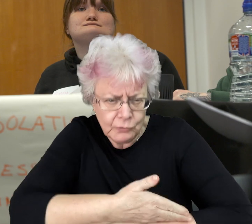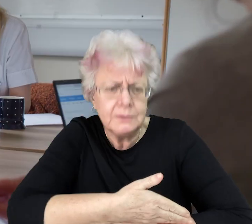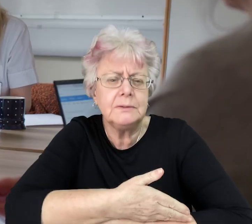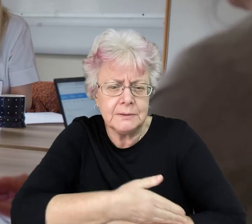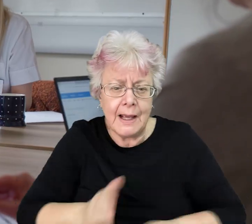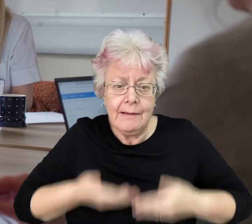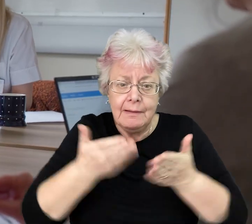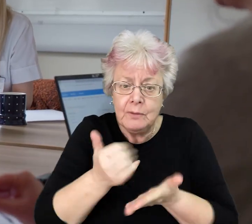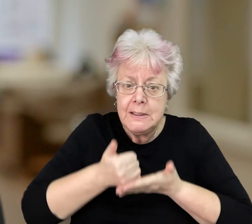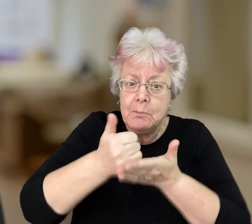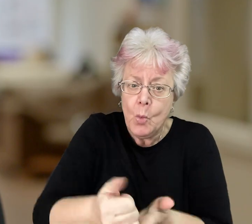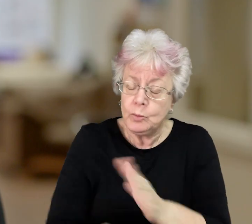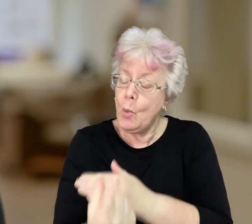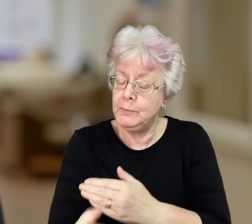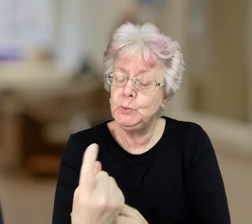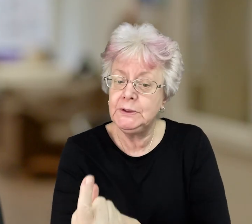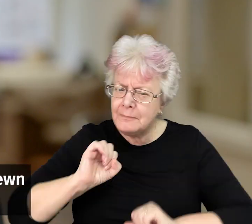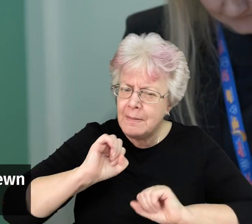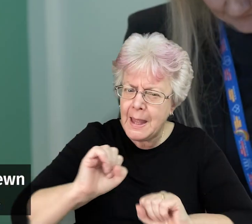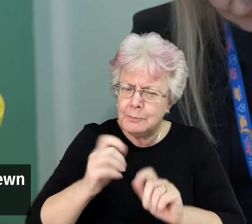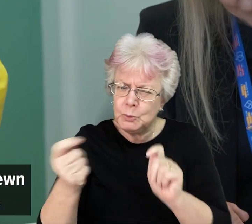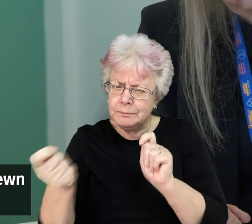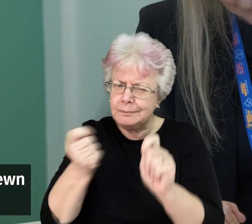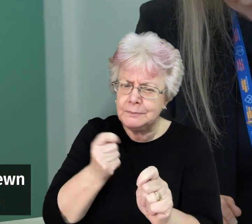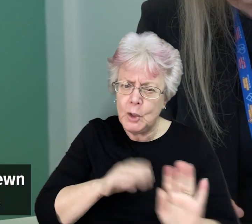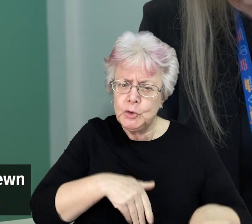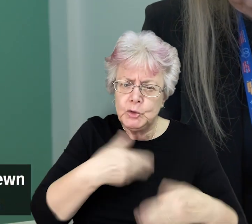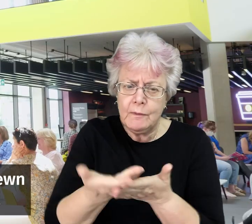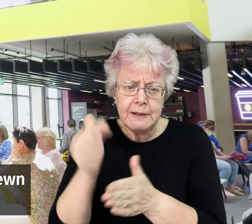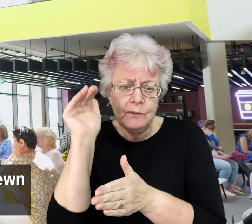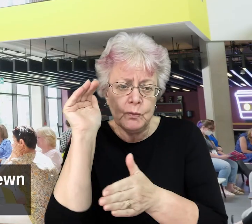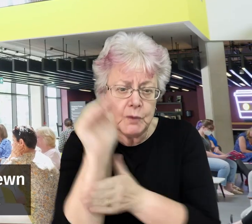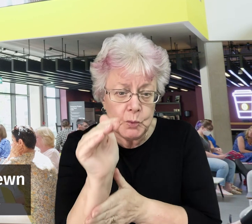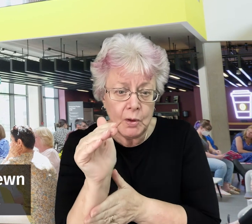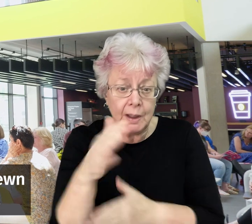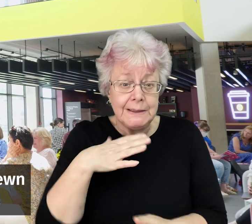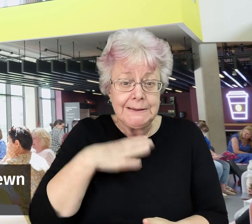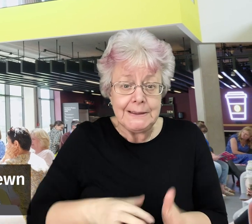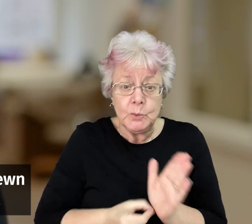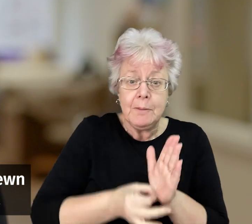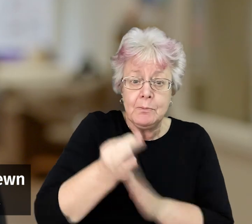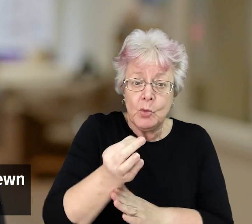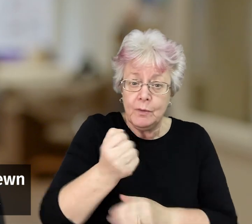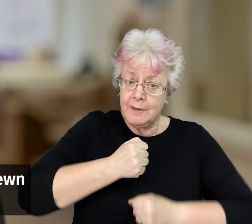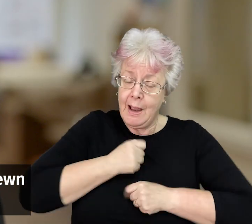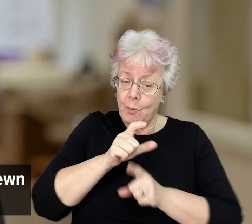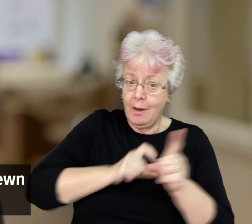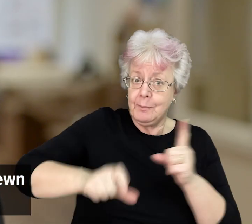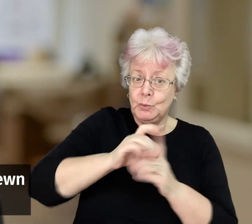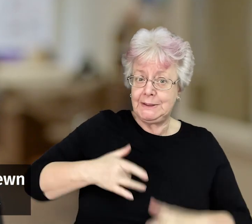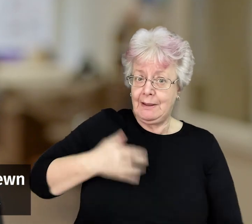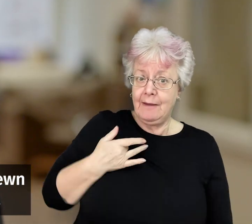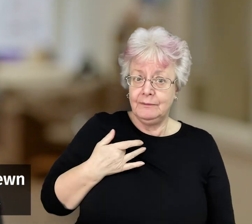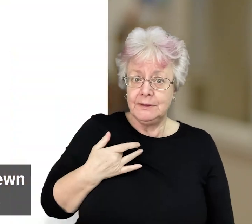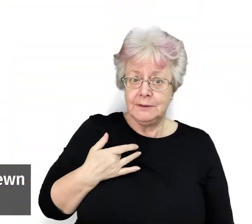barriers and give them support and opportunities for them to shape the services for the future into what is needed to improve lives